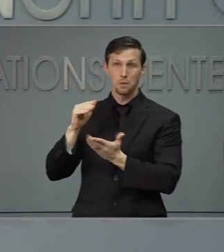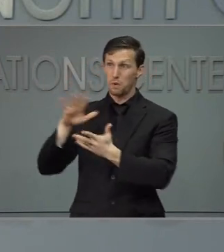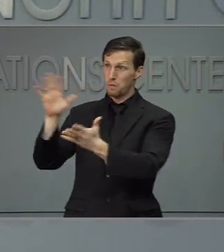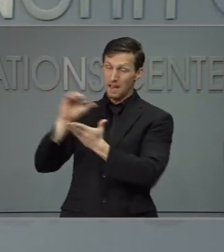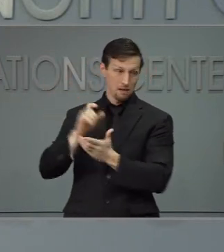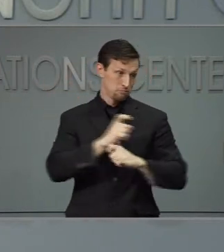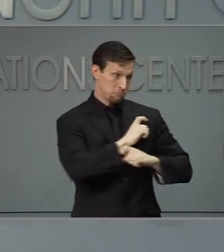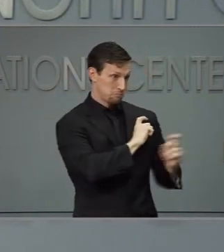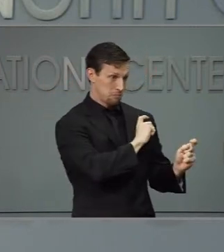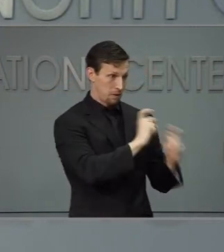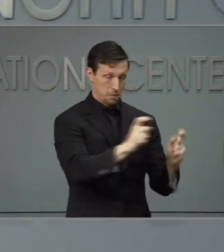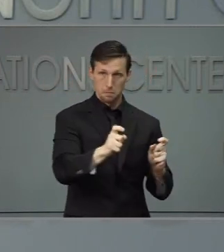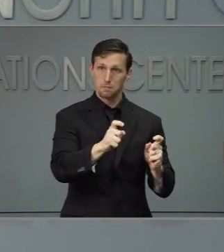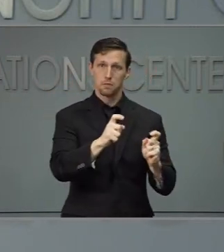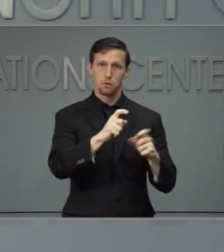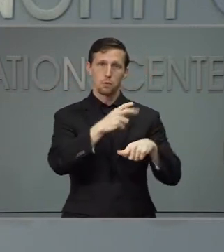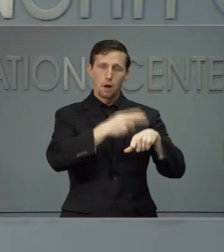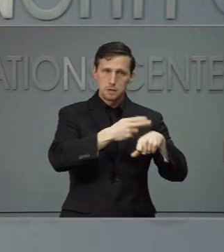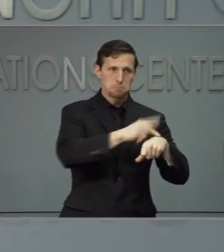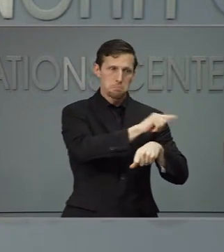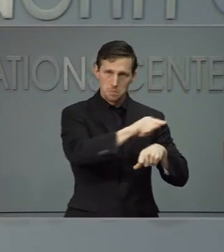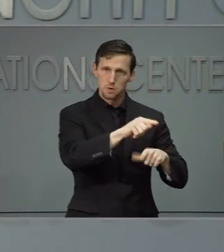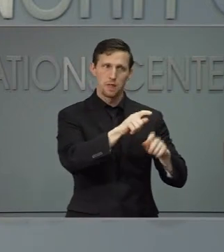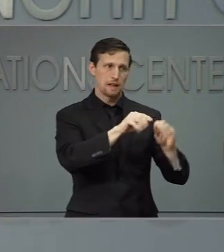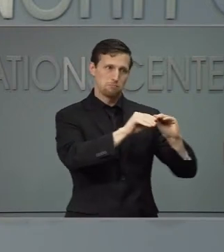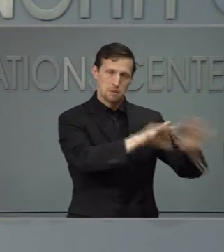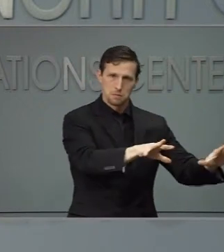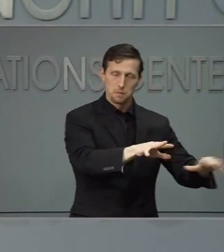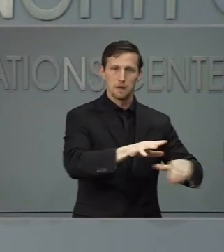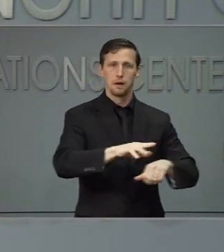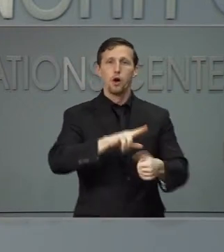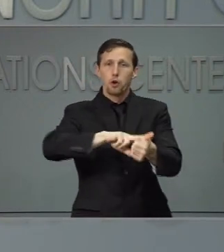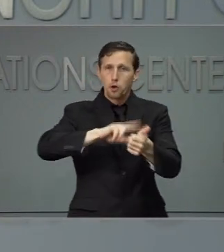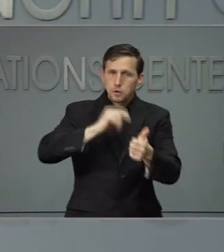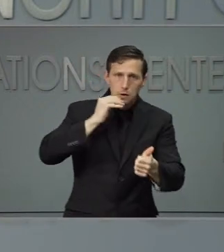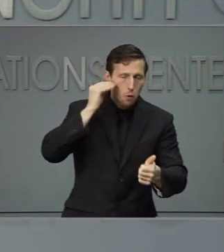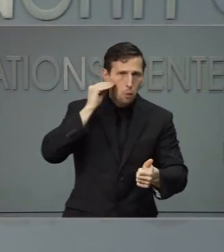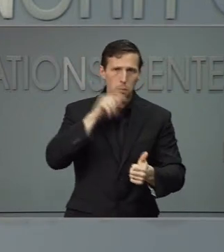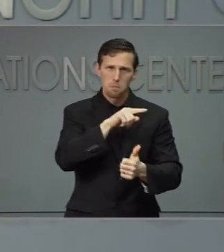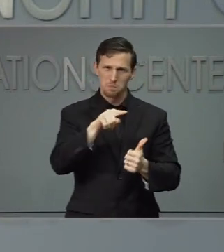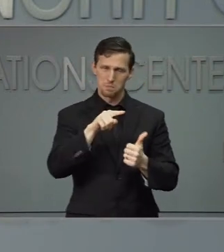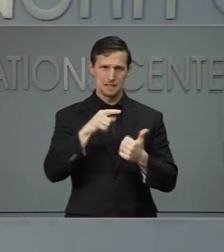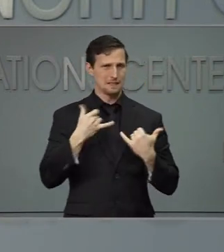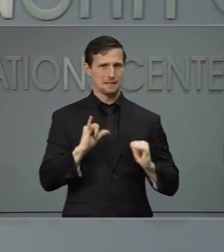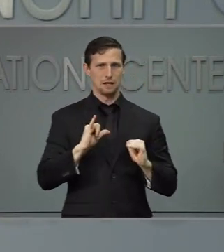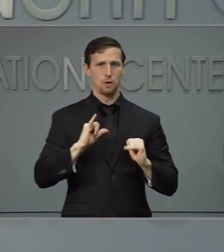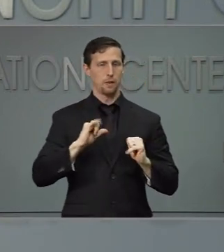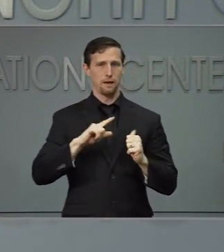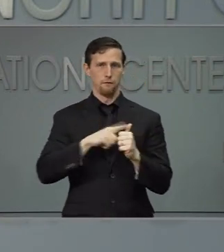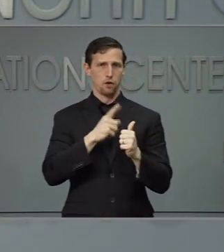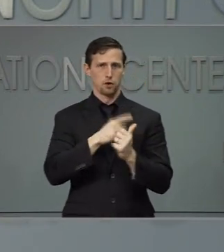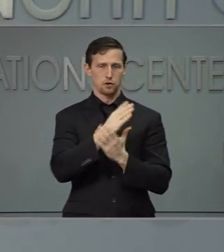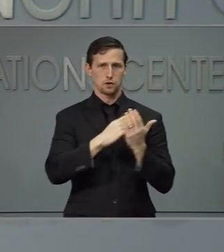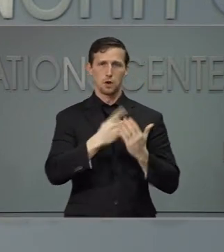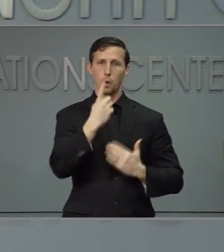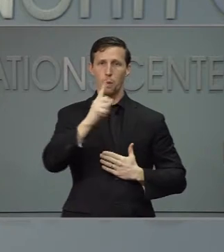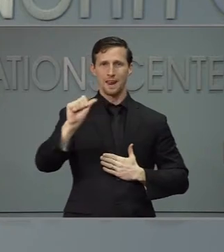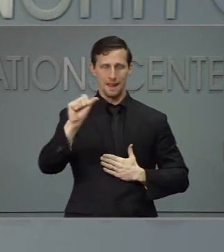health care workers and staff and residents of our nursing home programs and long term care settings.